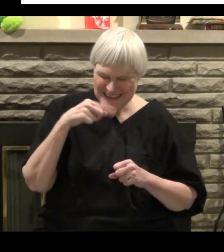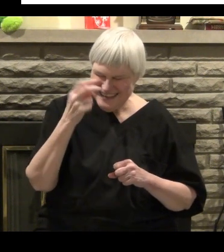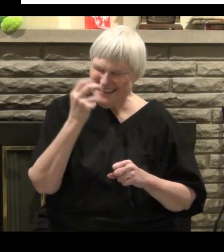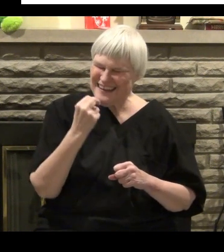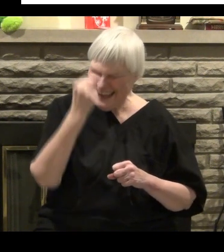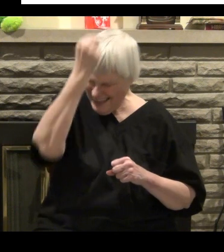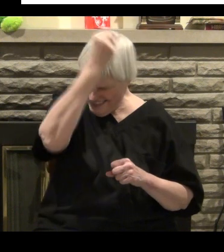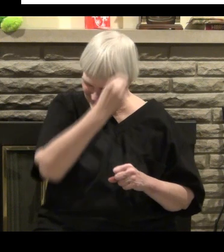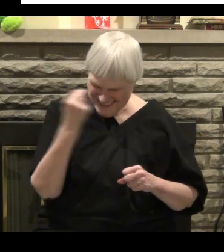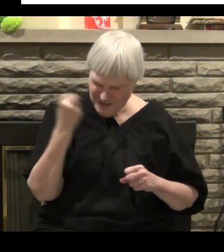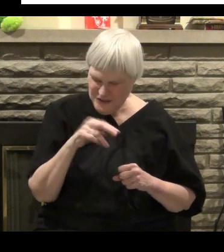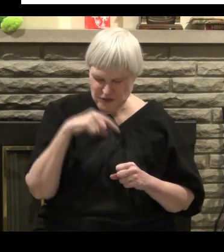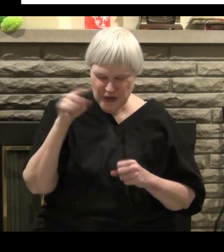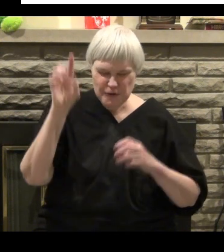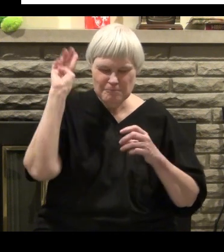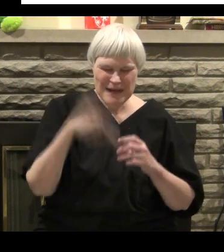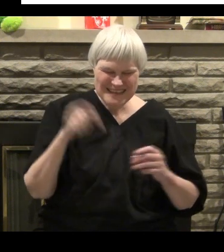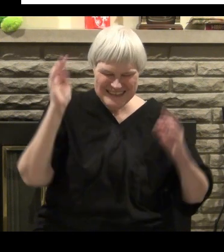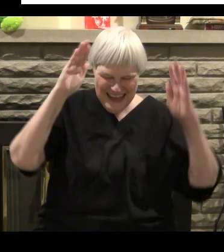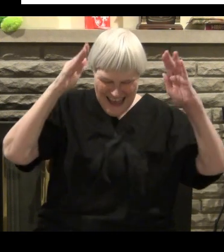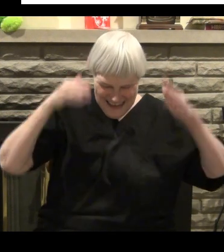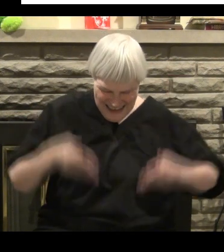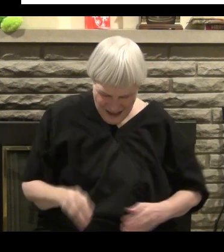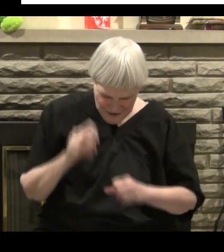But they're saying you must.